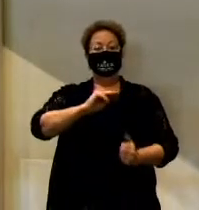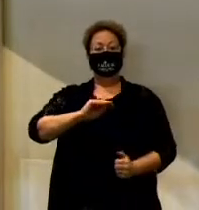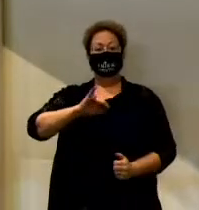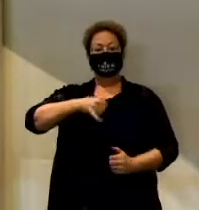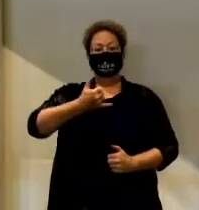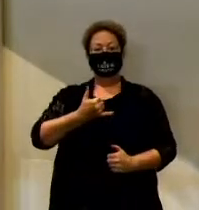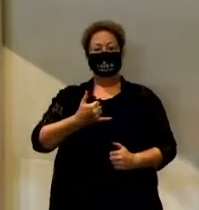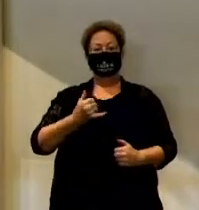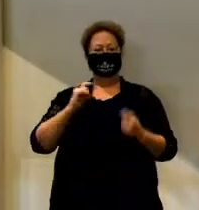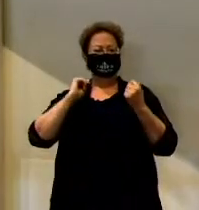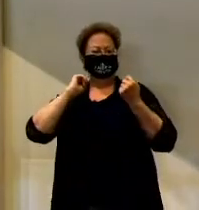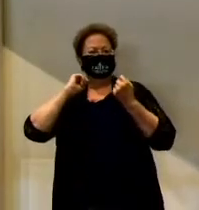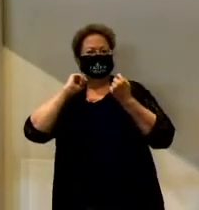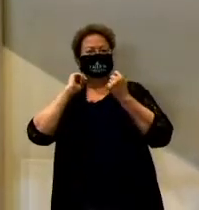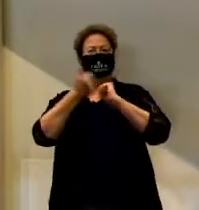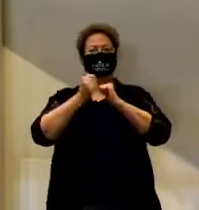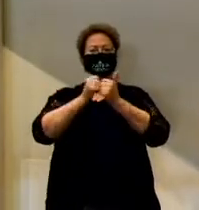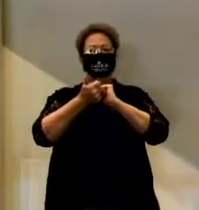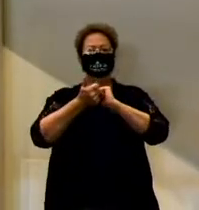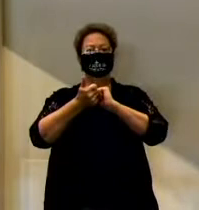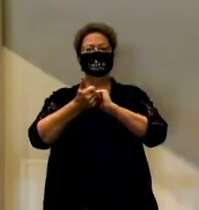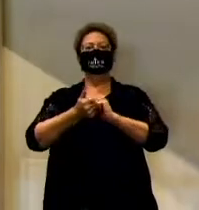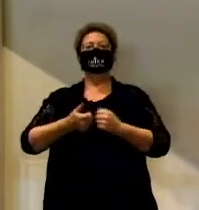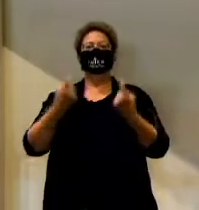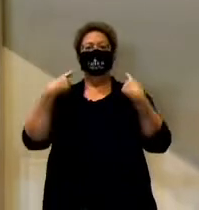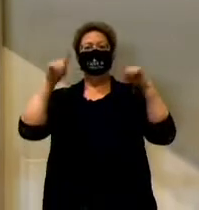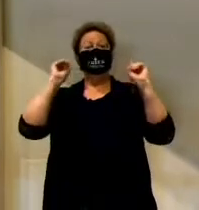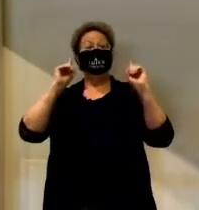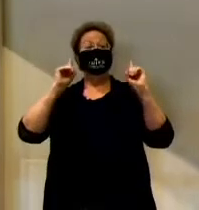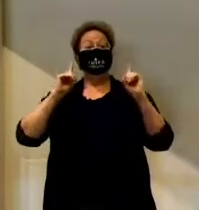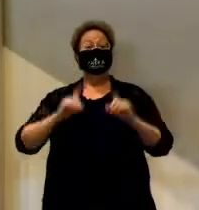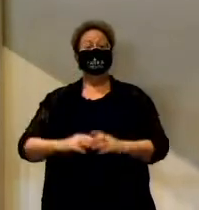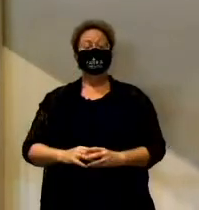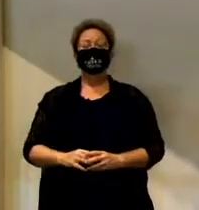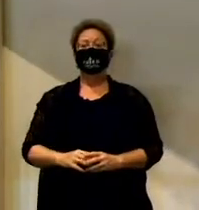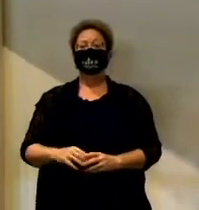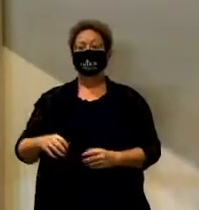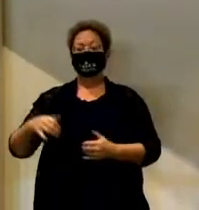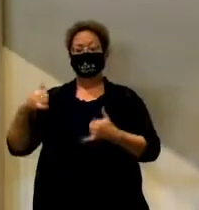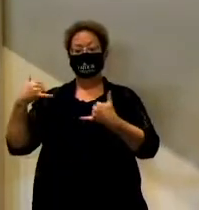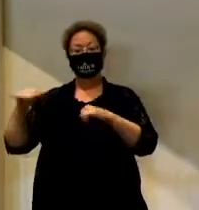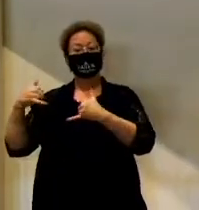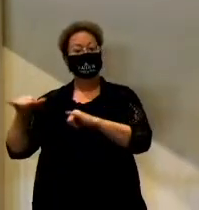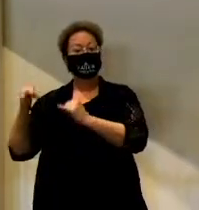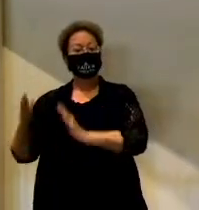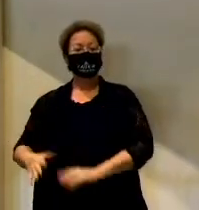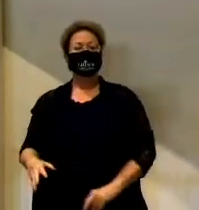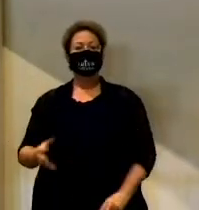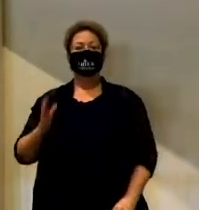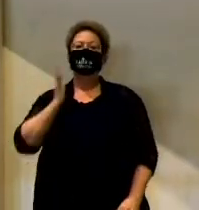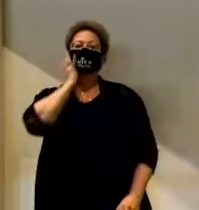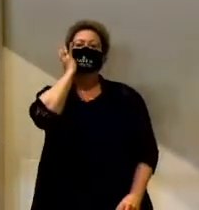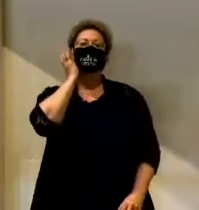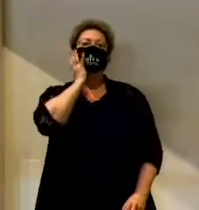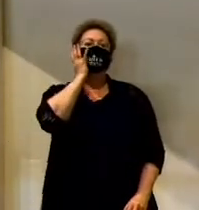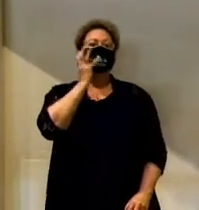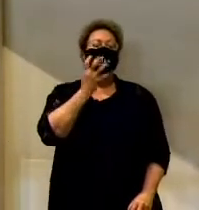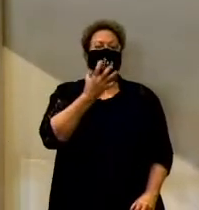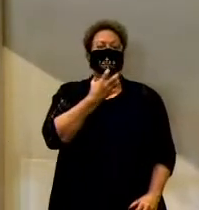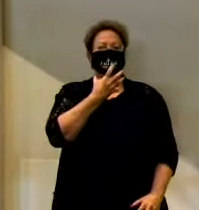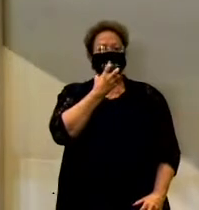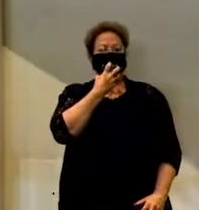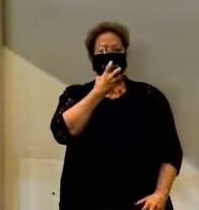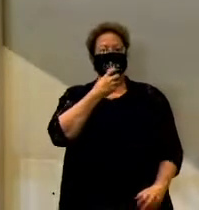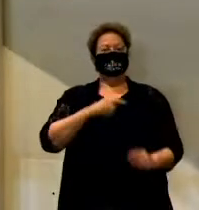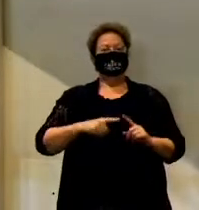schooled Tracy Reynolds in one-on-one, which left Tracy very embarrassed, very irritated at this little kid, but the crowd and the